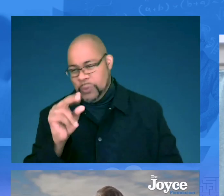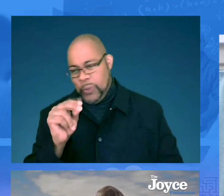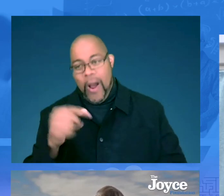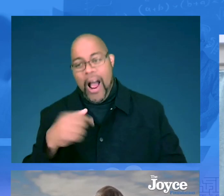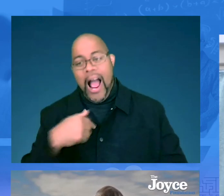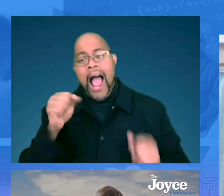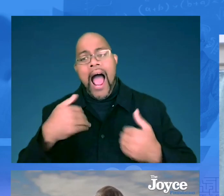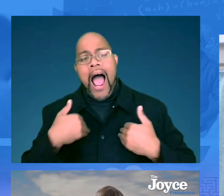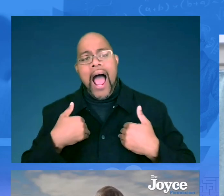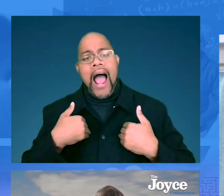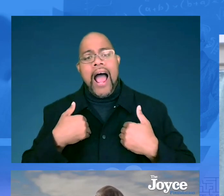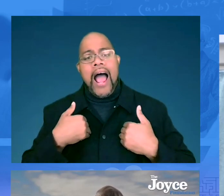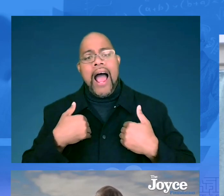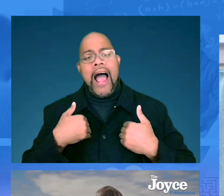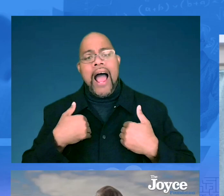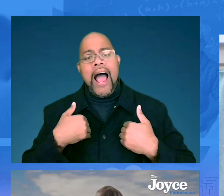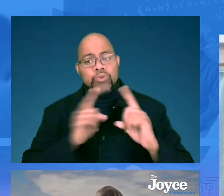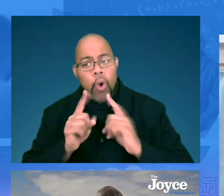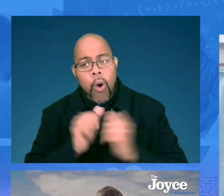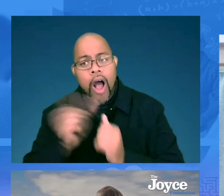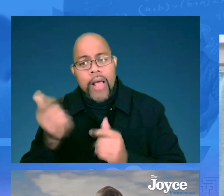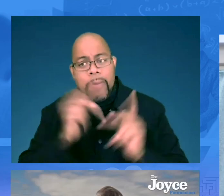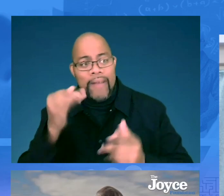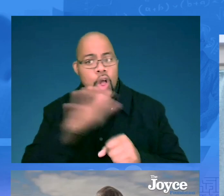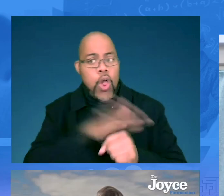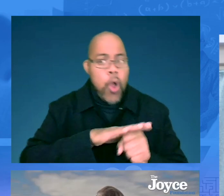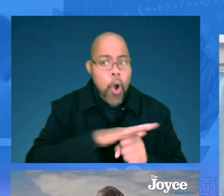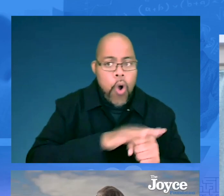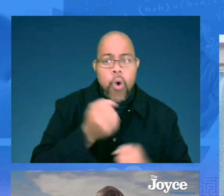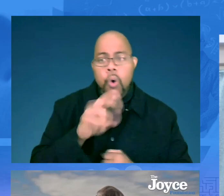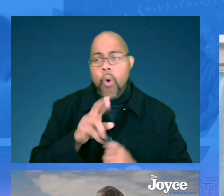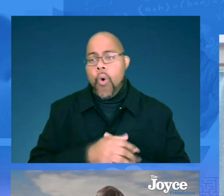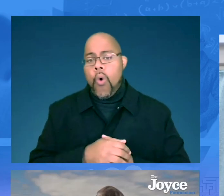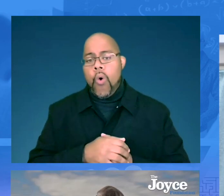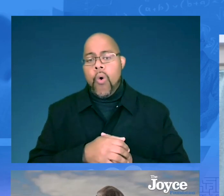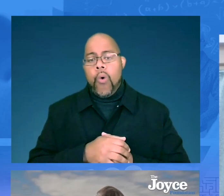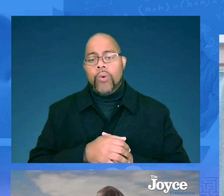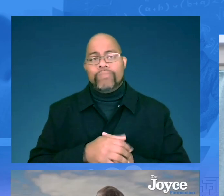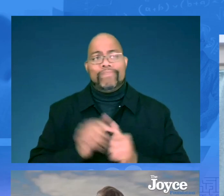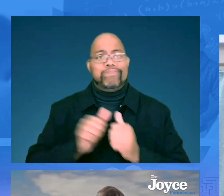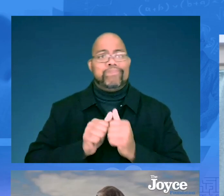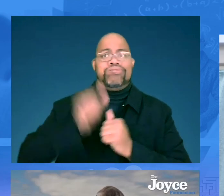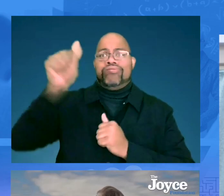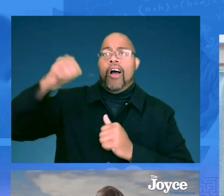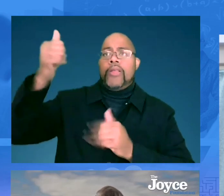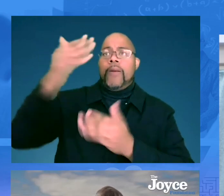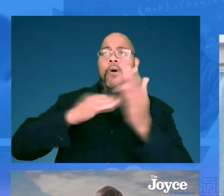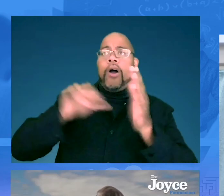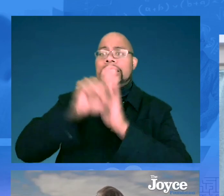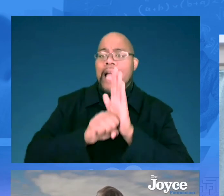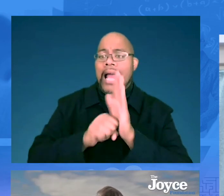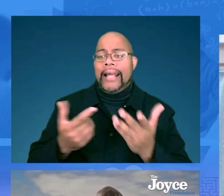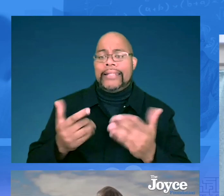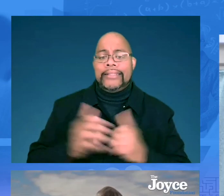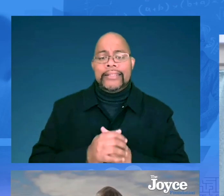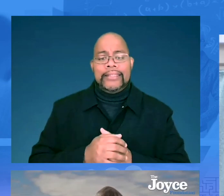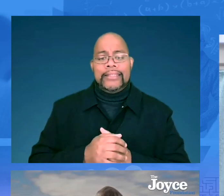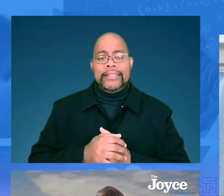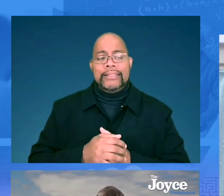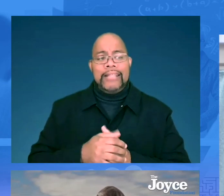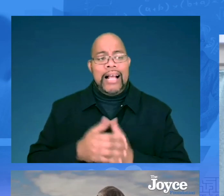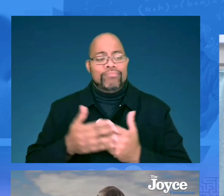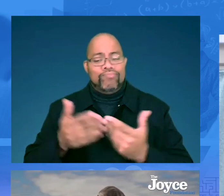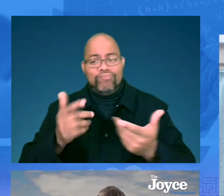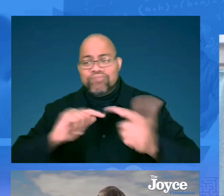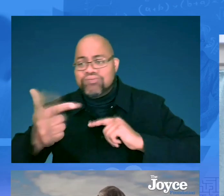all. So, just being able to have dialogue with other people, whether they're local or, you know, halfway across the state,